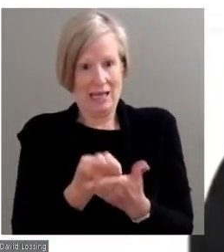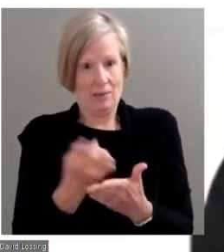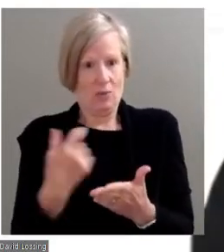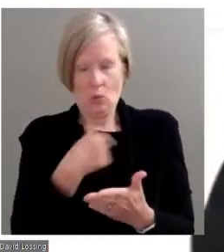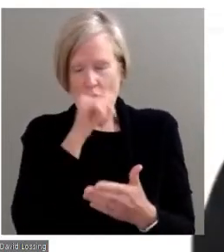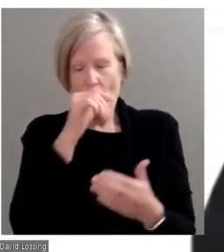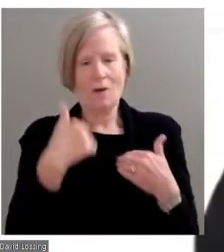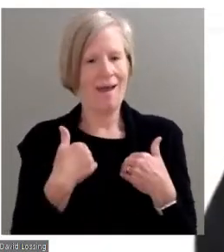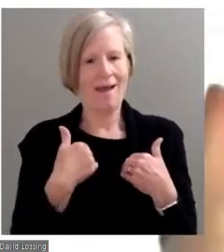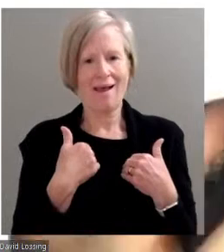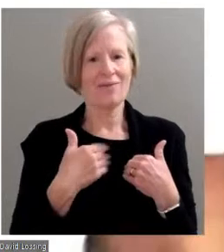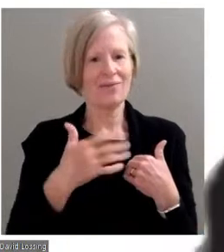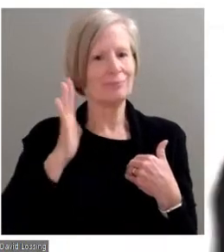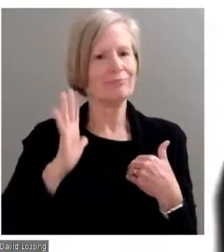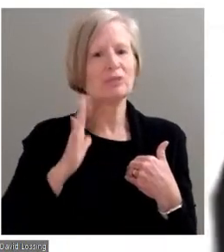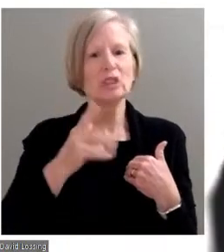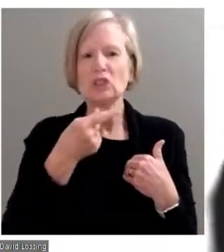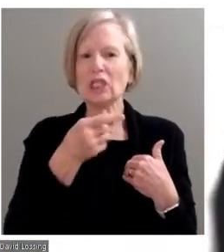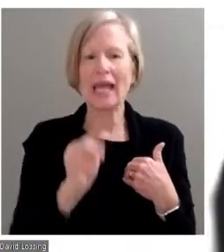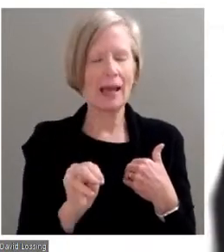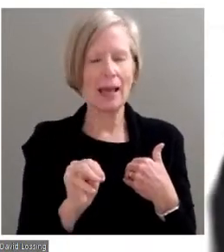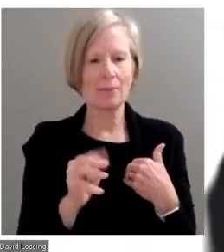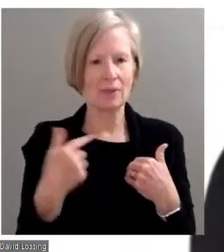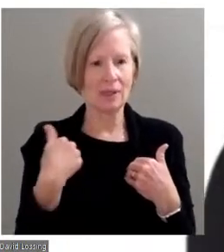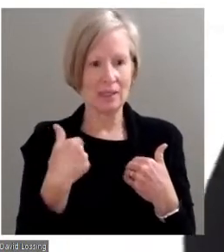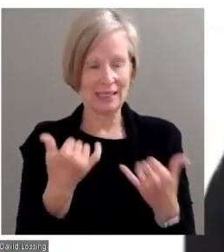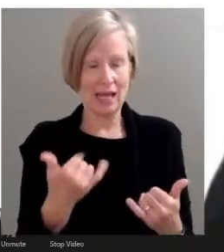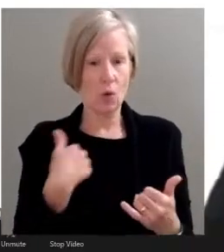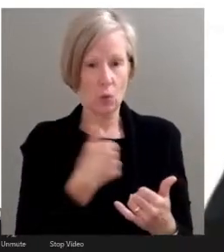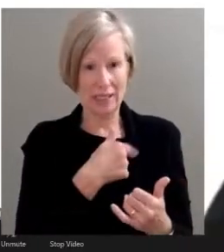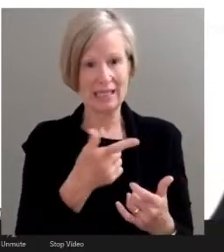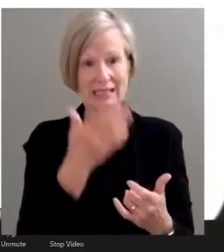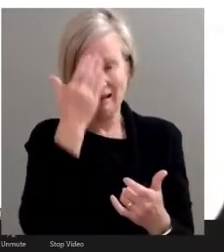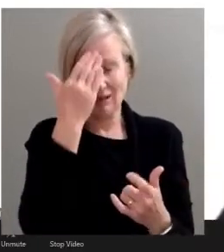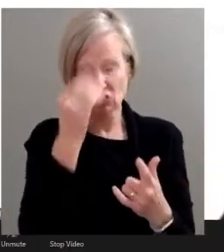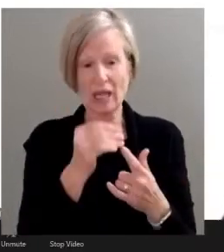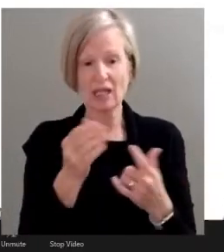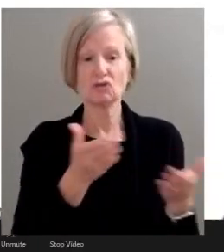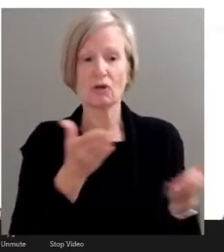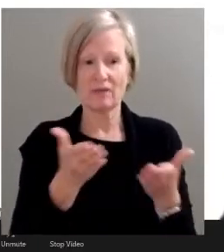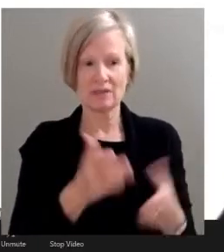mindset coming back. It's all about knowledge and service. So, thank you.